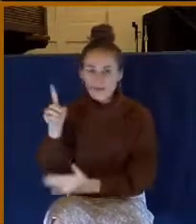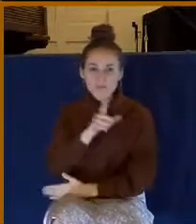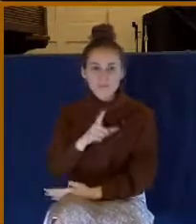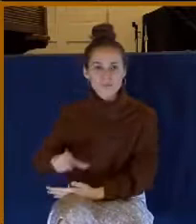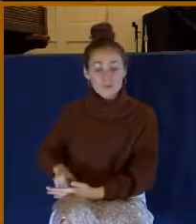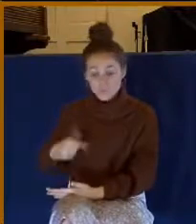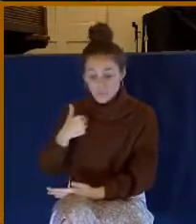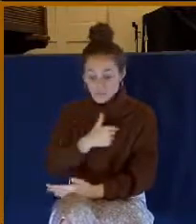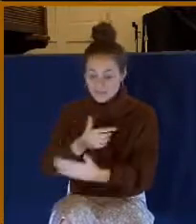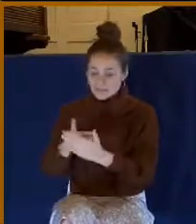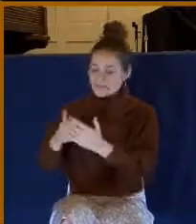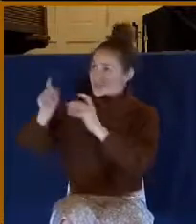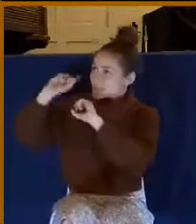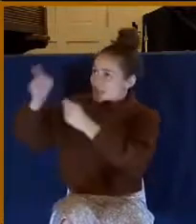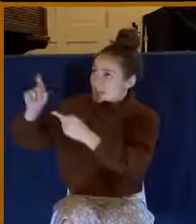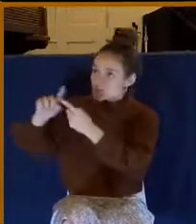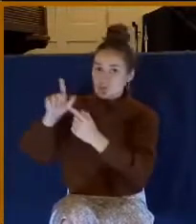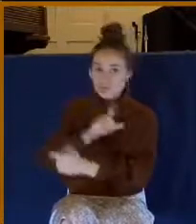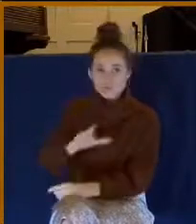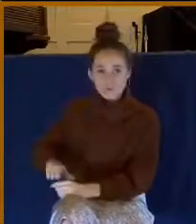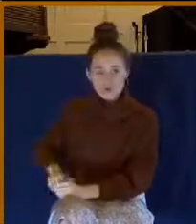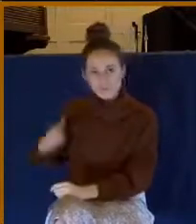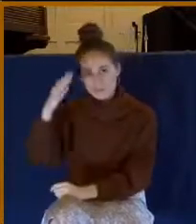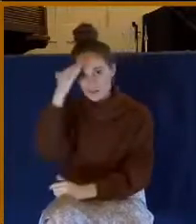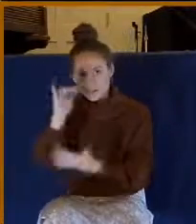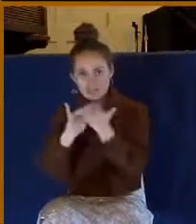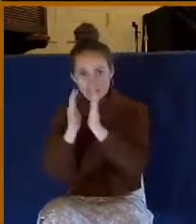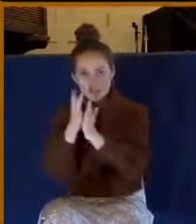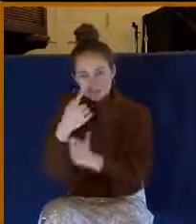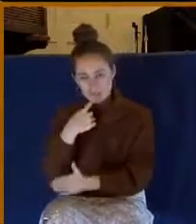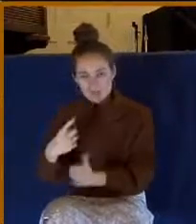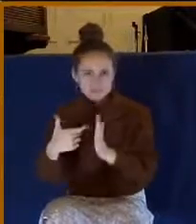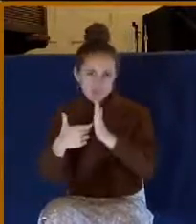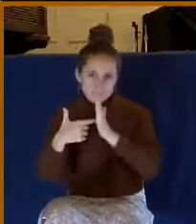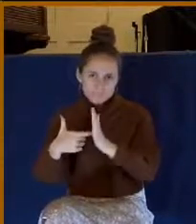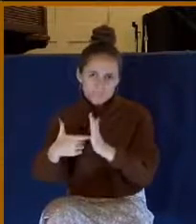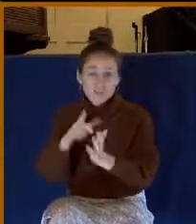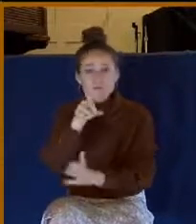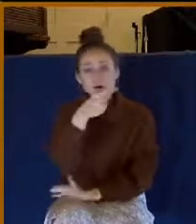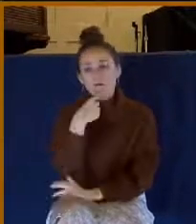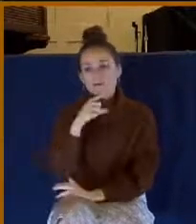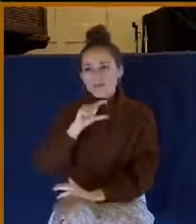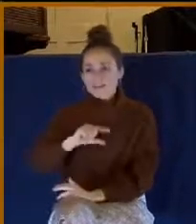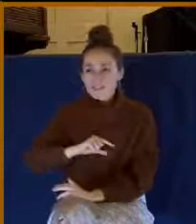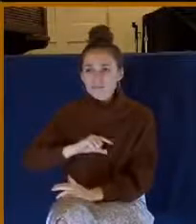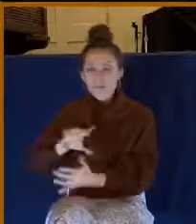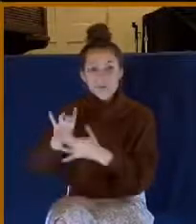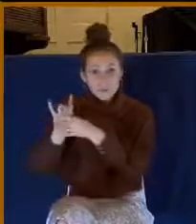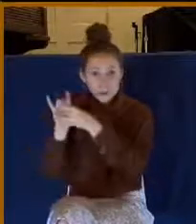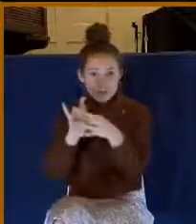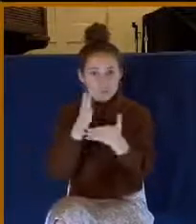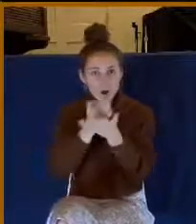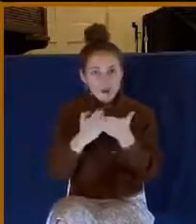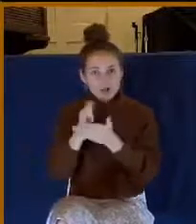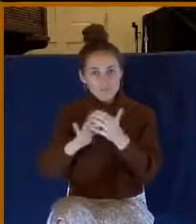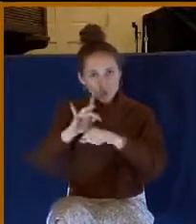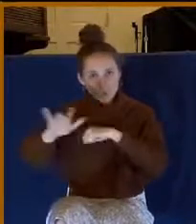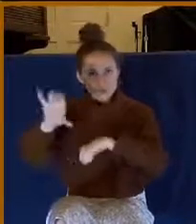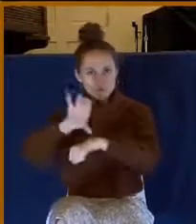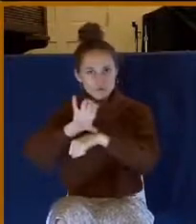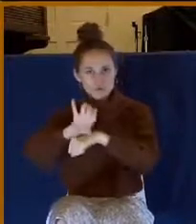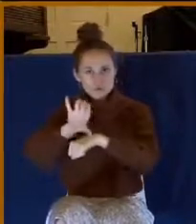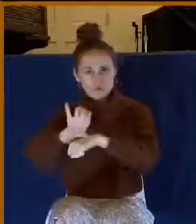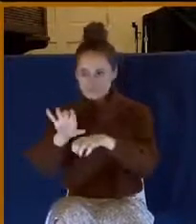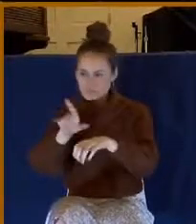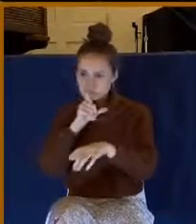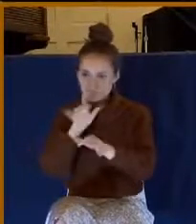to the Lord because it's been prescribed in scripture. Do you know, thanksgiving was a part of the early church. It was a big part of the early church and I don't have